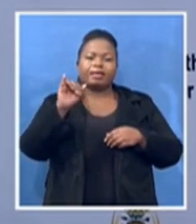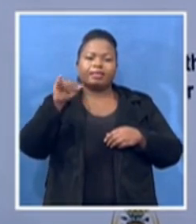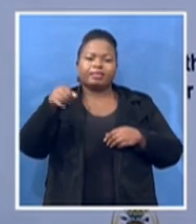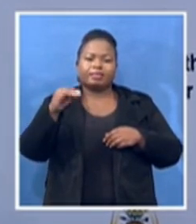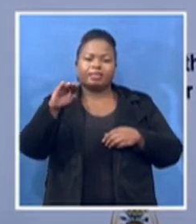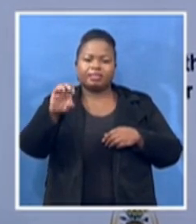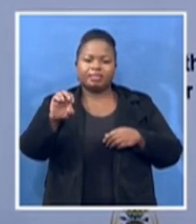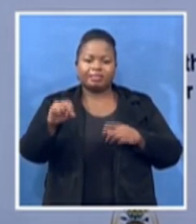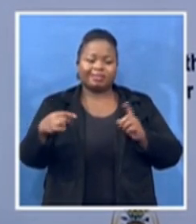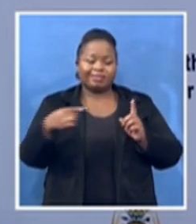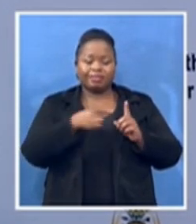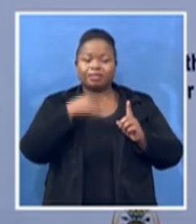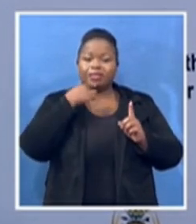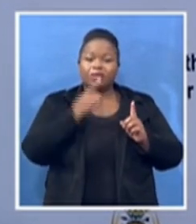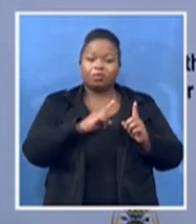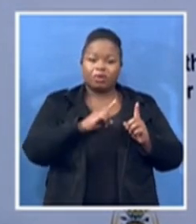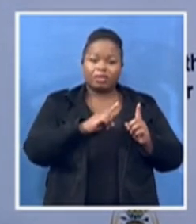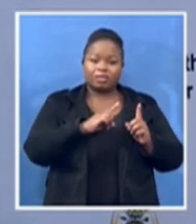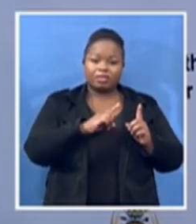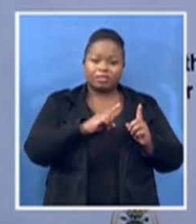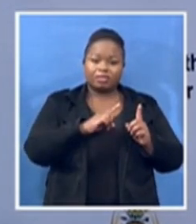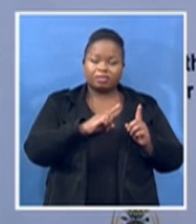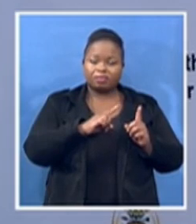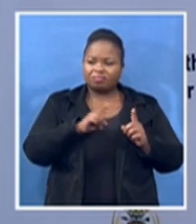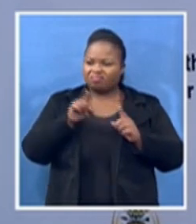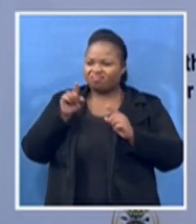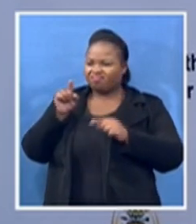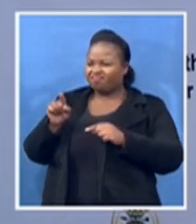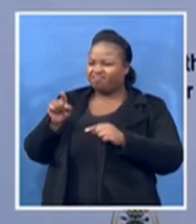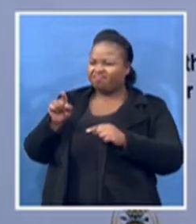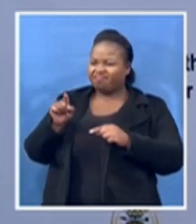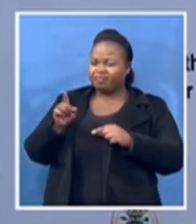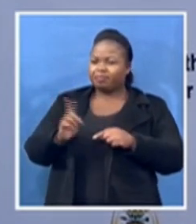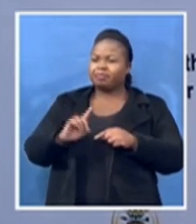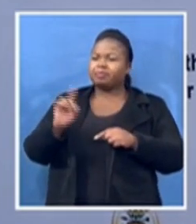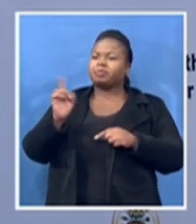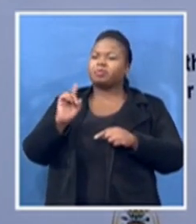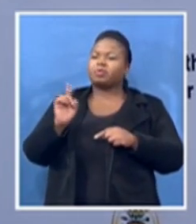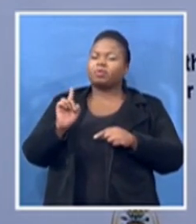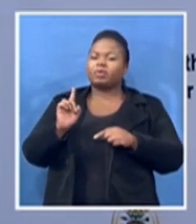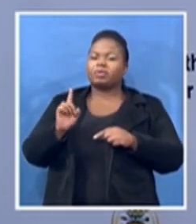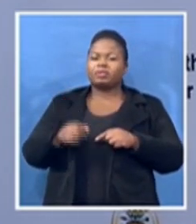What was the state of affairs at the convention?